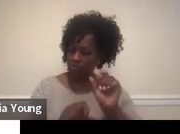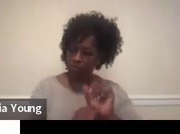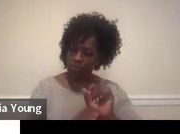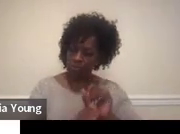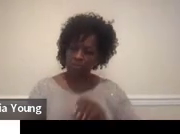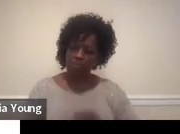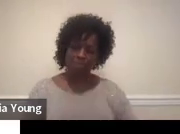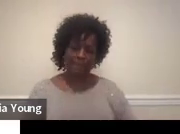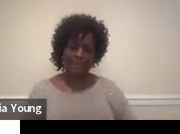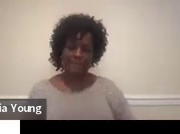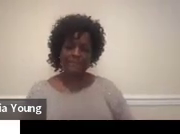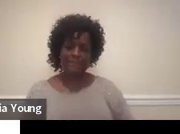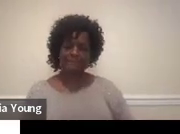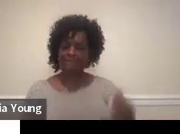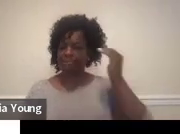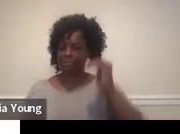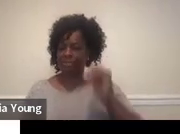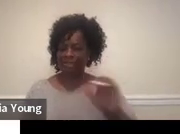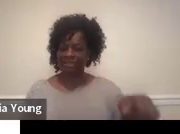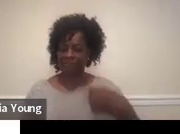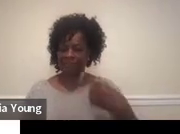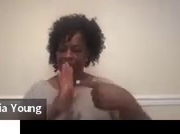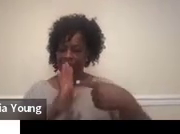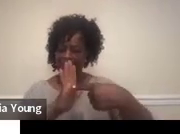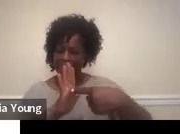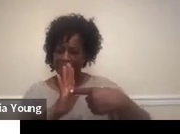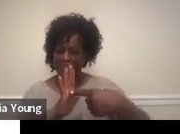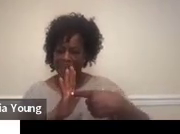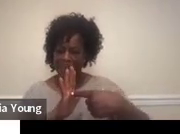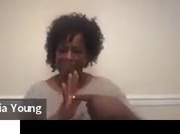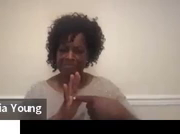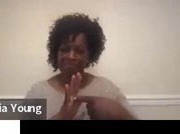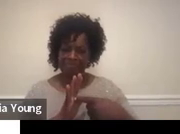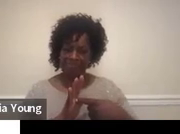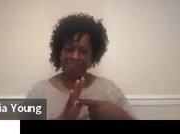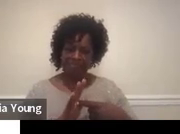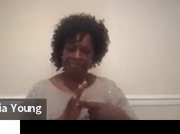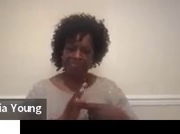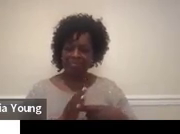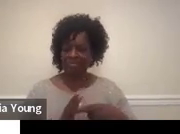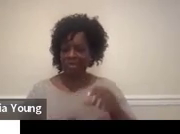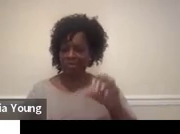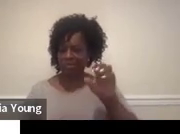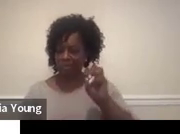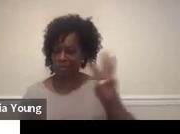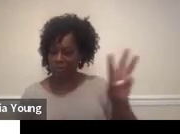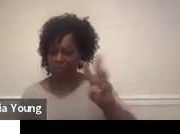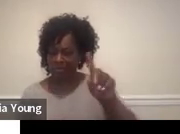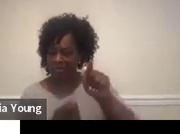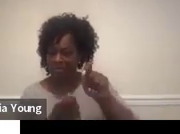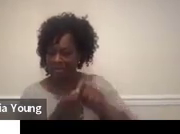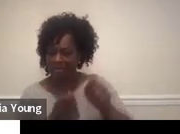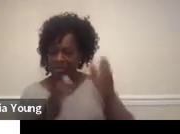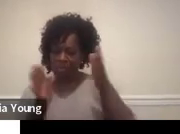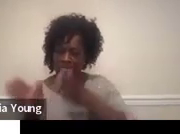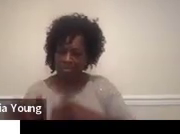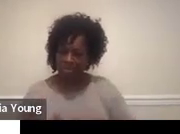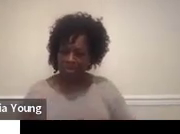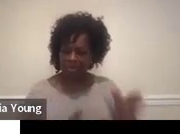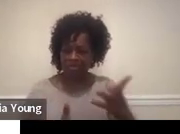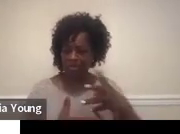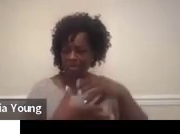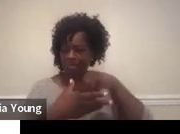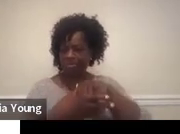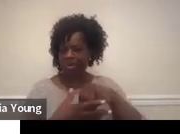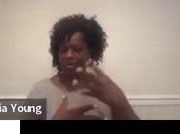So here's another example, given social work services in preparation for attending a